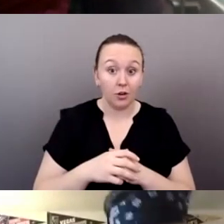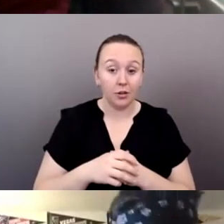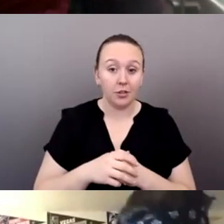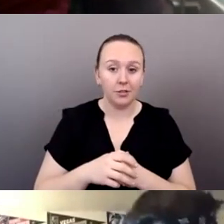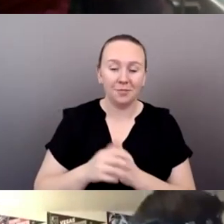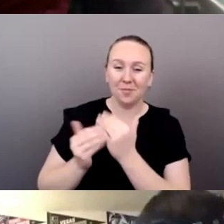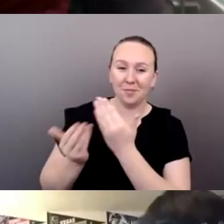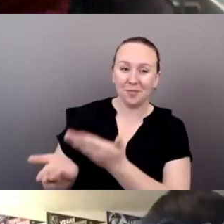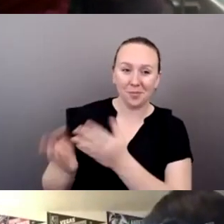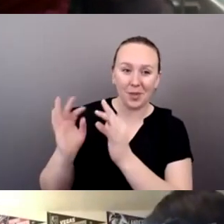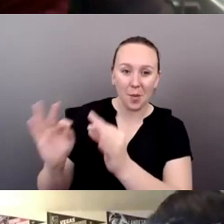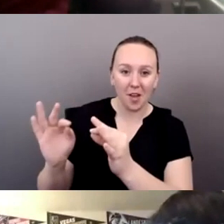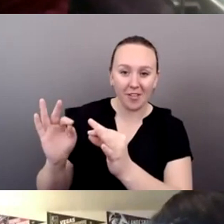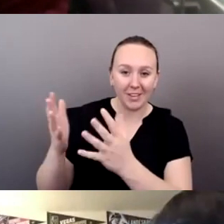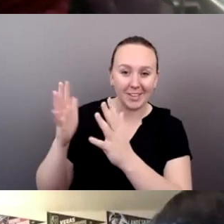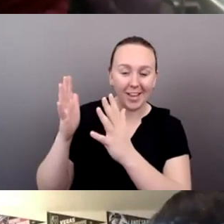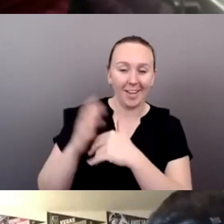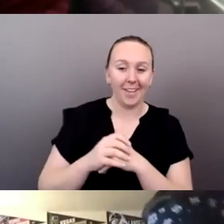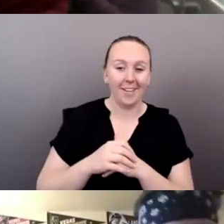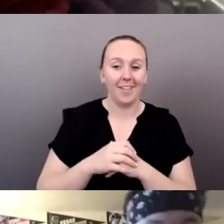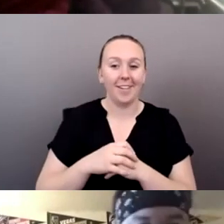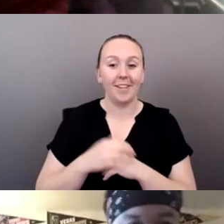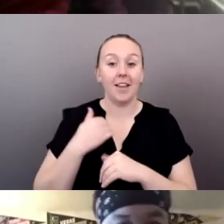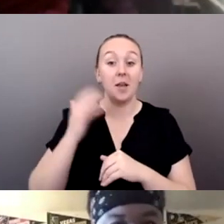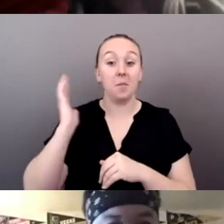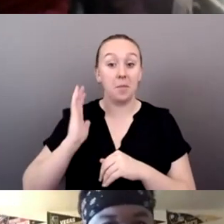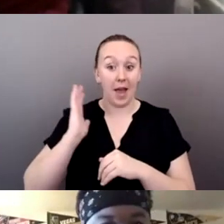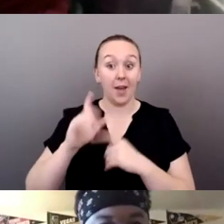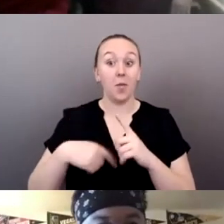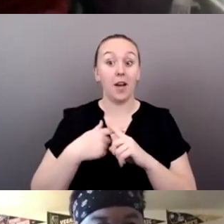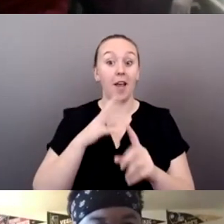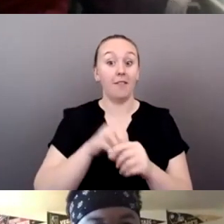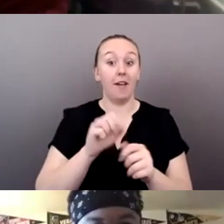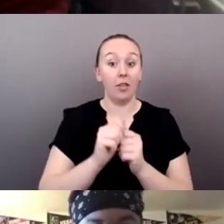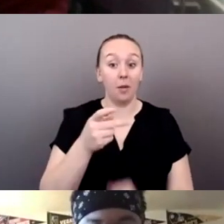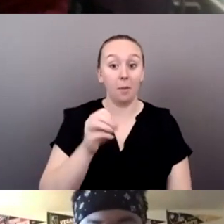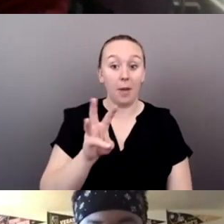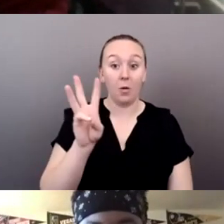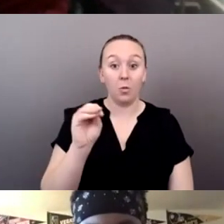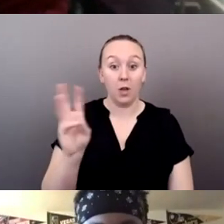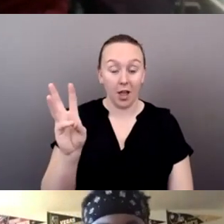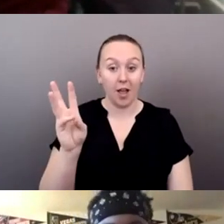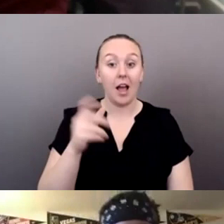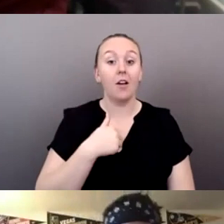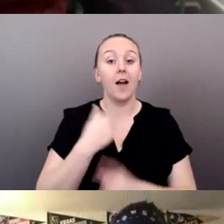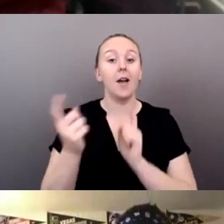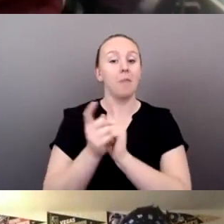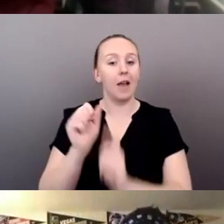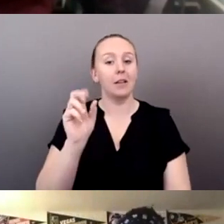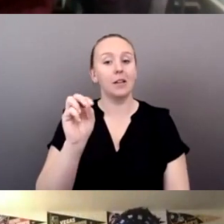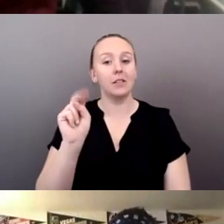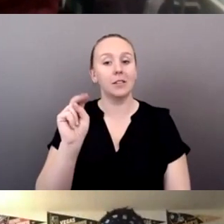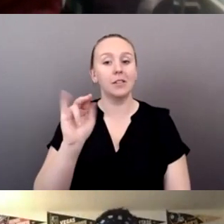There you are. Hey, all right. So I met back when I powwowed, I, uh, I met Sonny on the powwow trail.